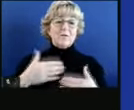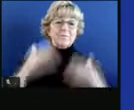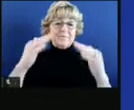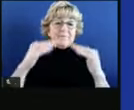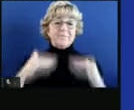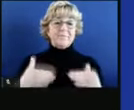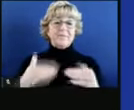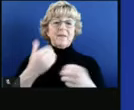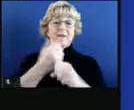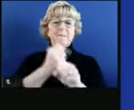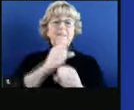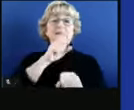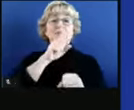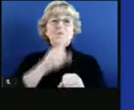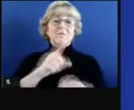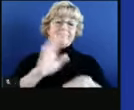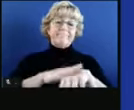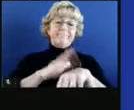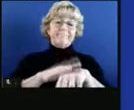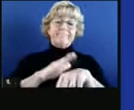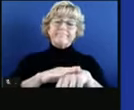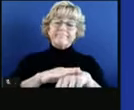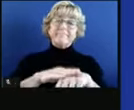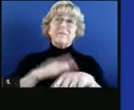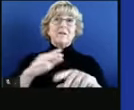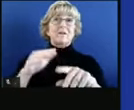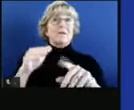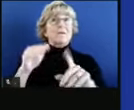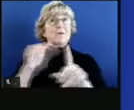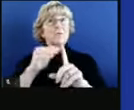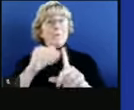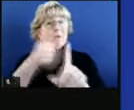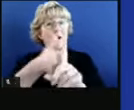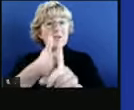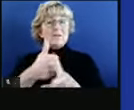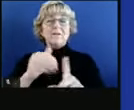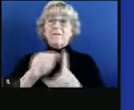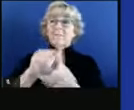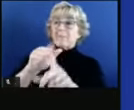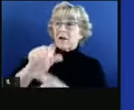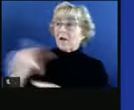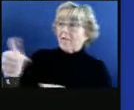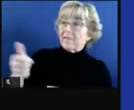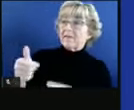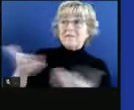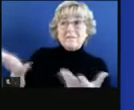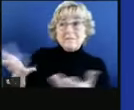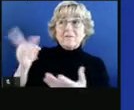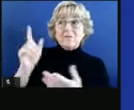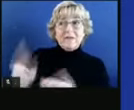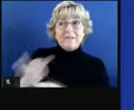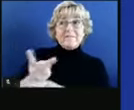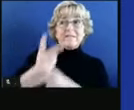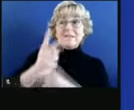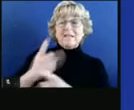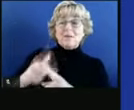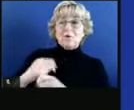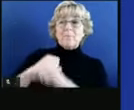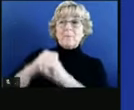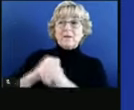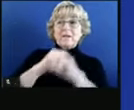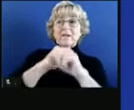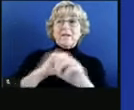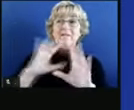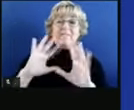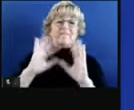important just to make sure that these precautions remind yourselves, remind others around you that these are the things we have to do to protect our family